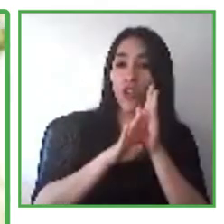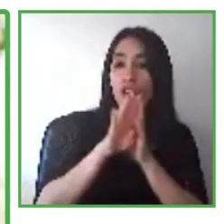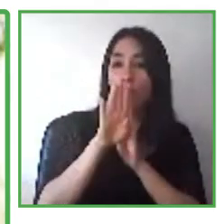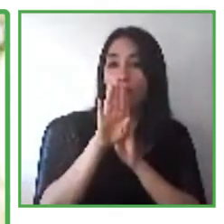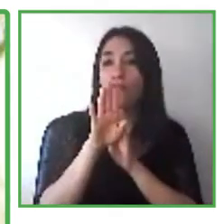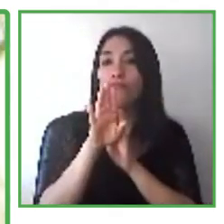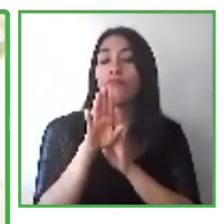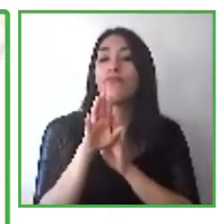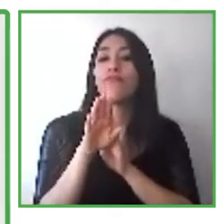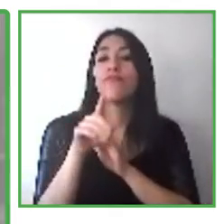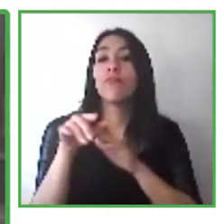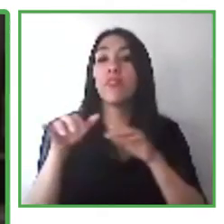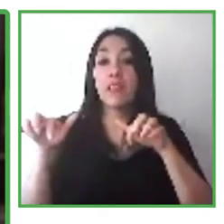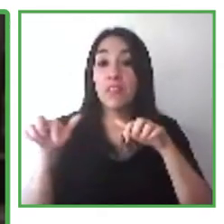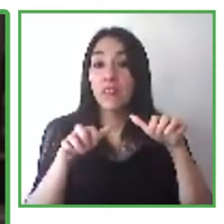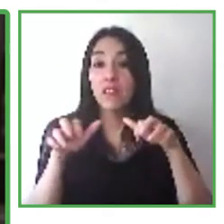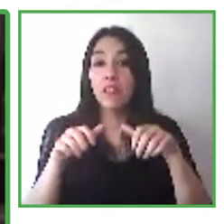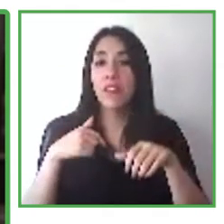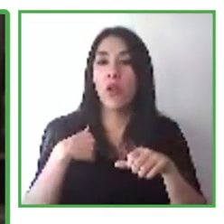freelancer